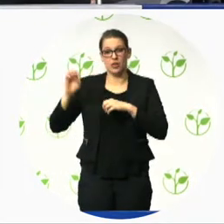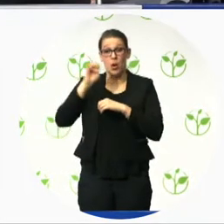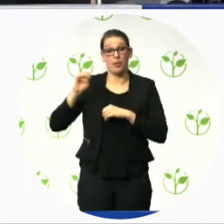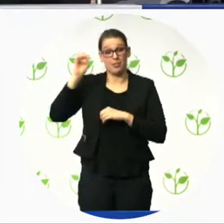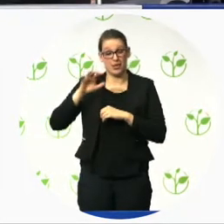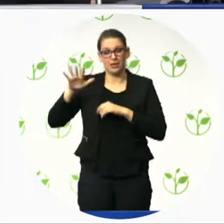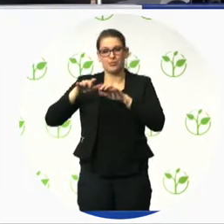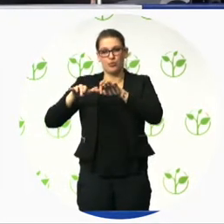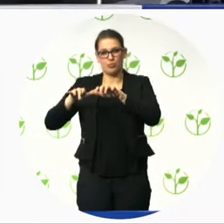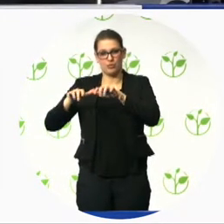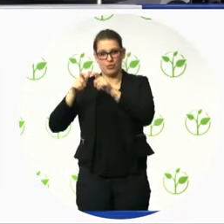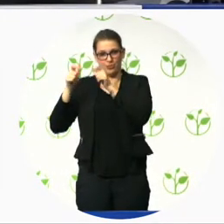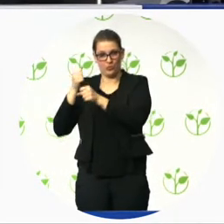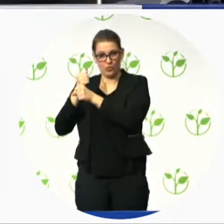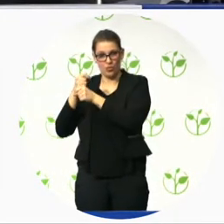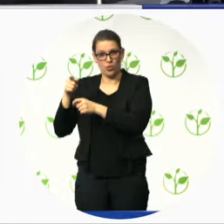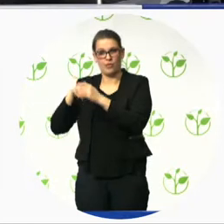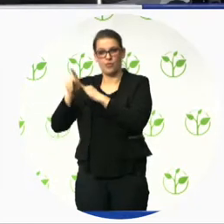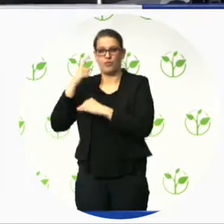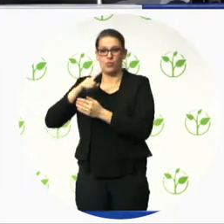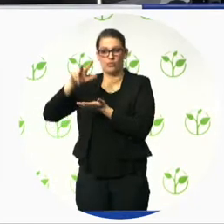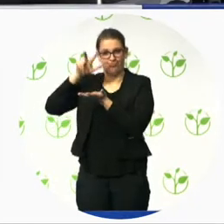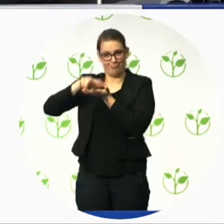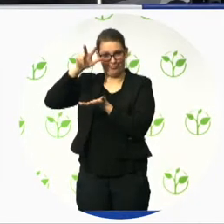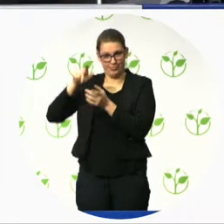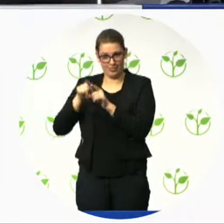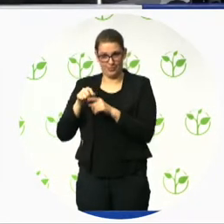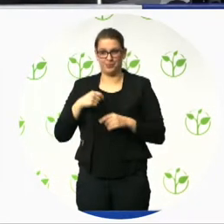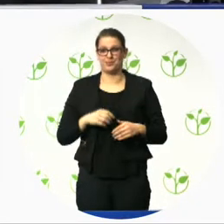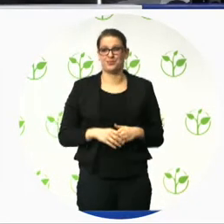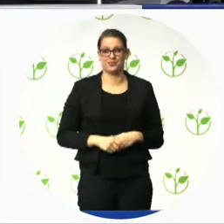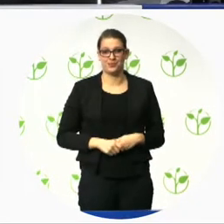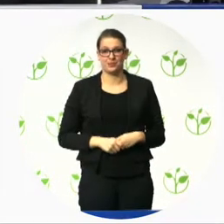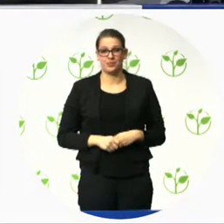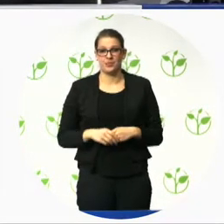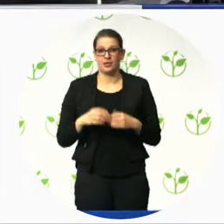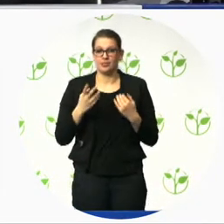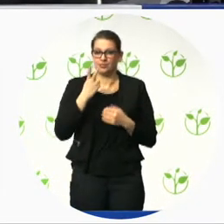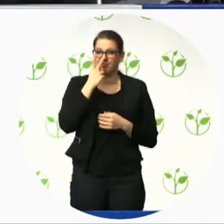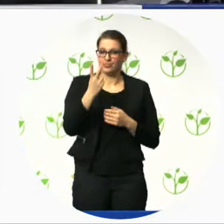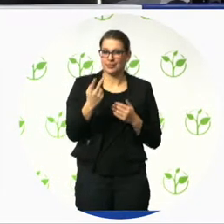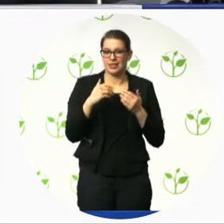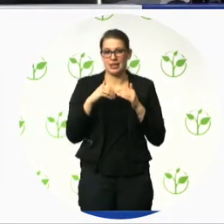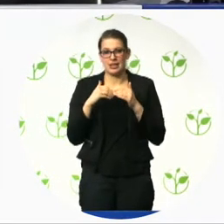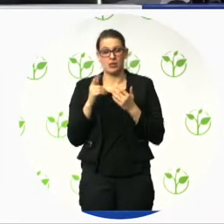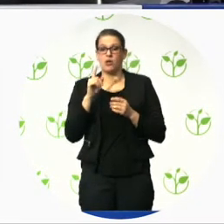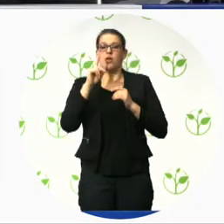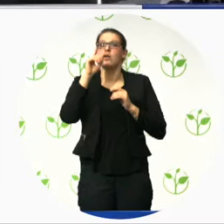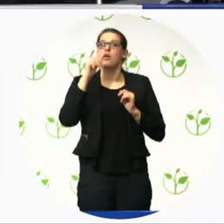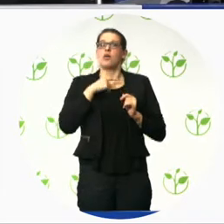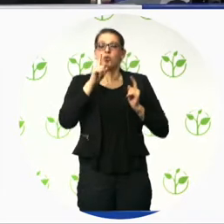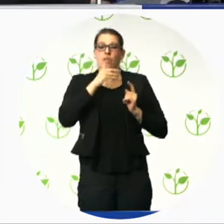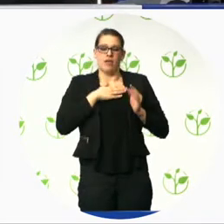What's the initial situation? The initial situation was in Austria, well, not only in Austria, I'm always asked by